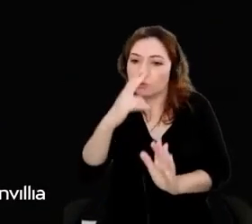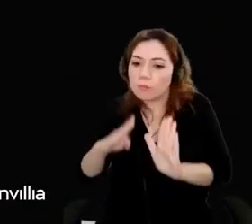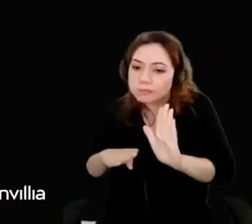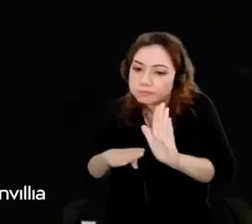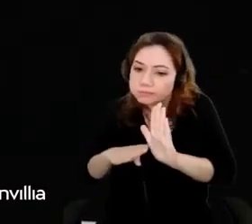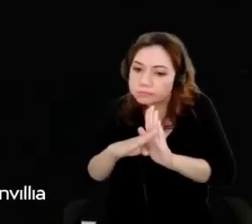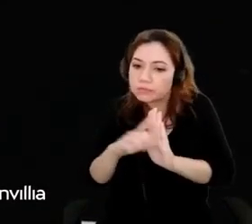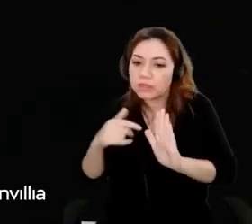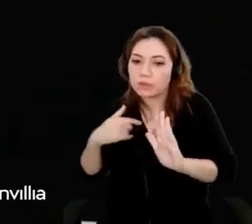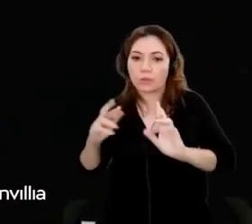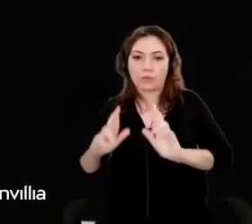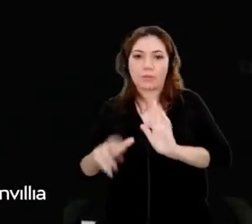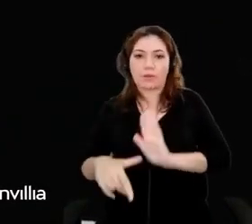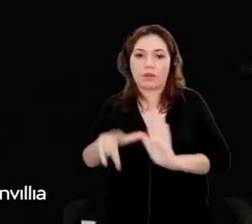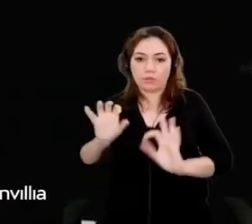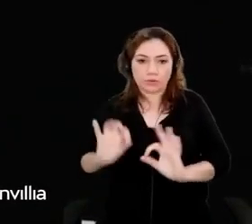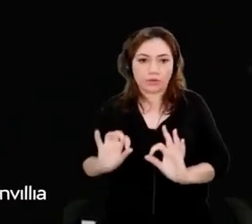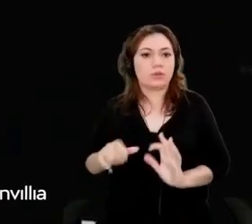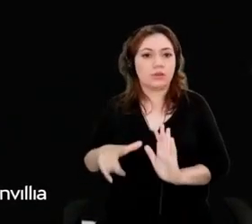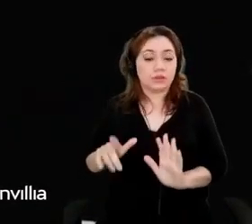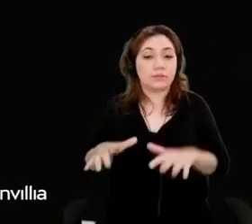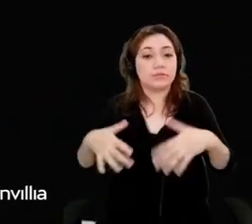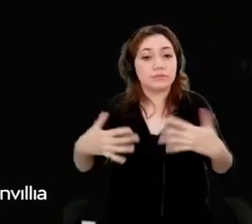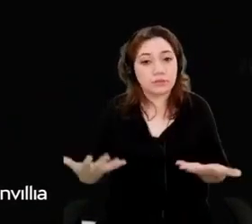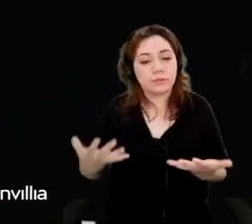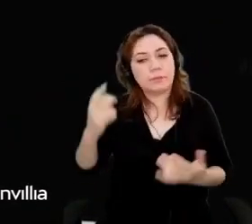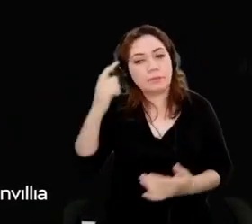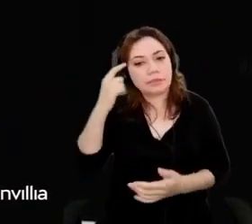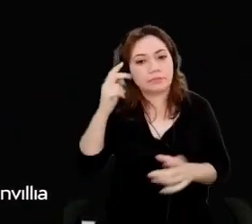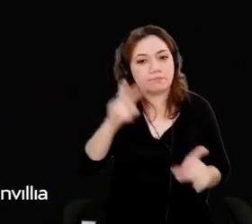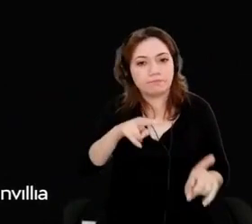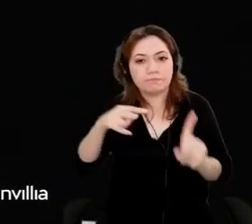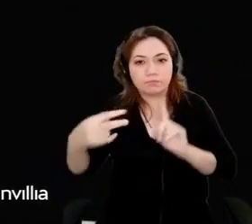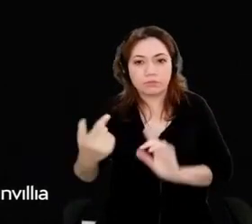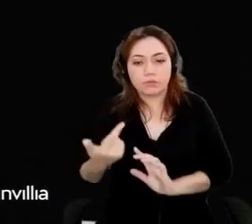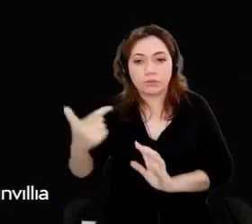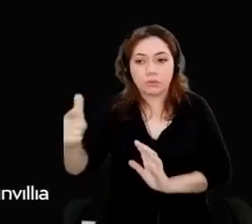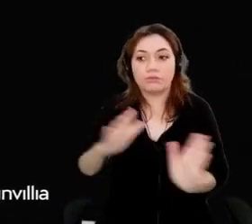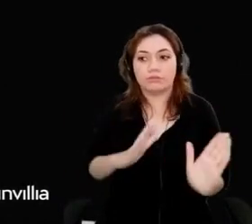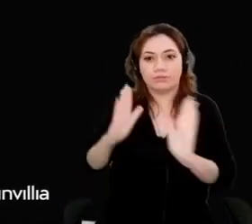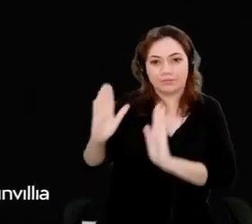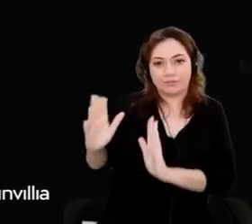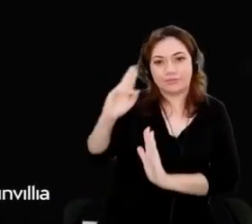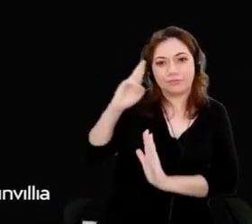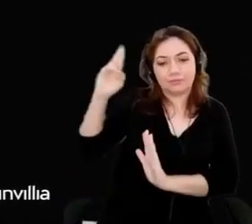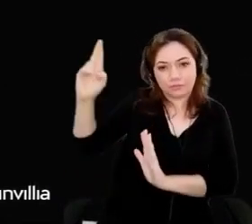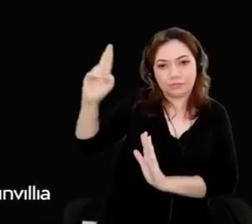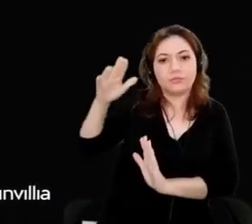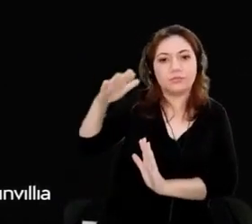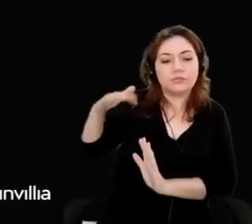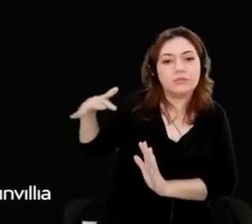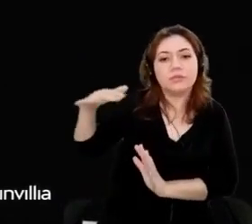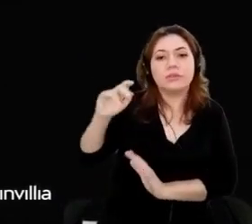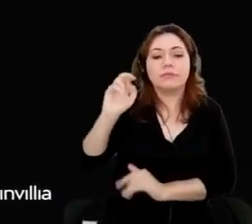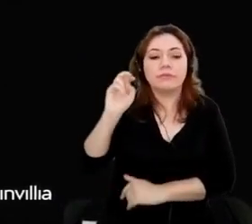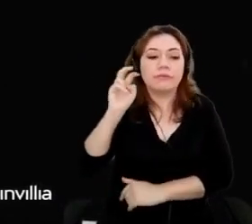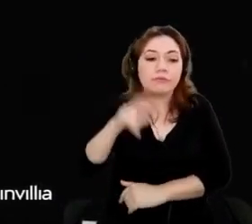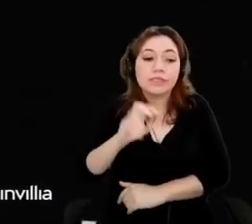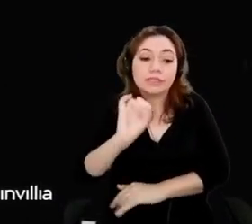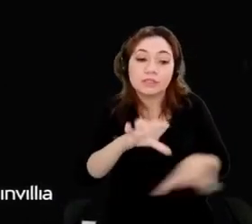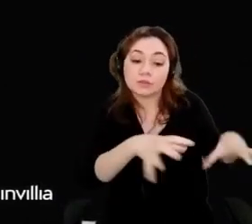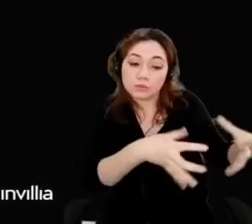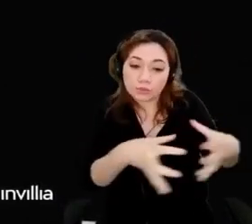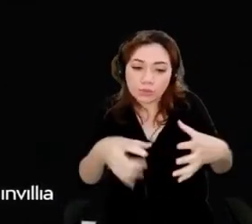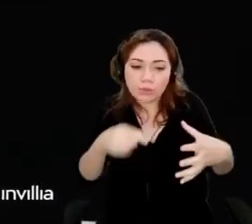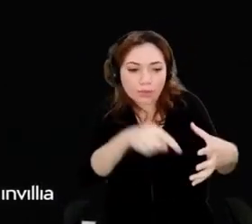So from another perspective, in the management level, we talk about teams. If they are making progress, if they are increasing